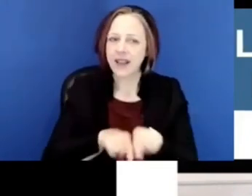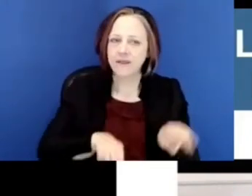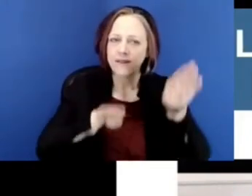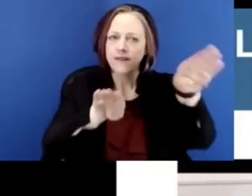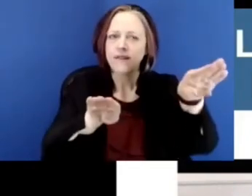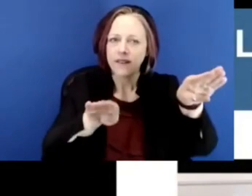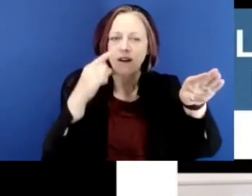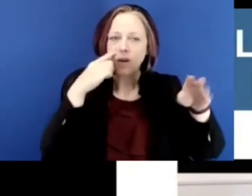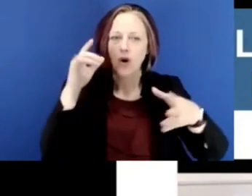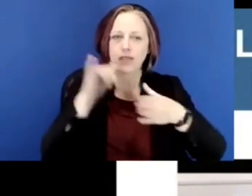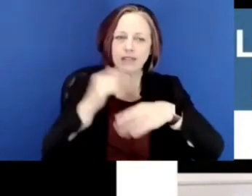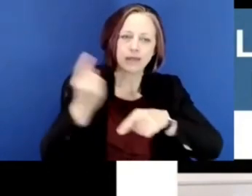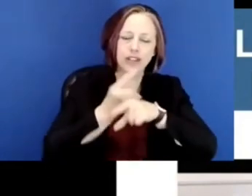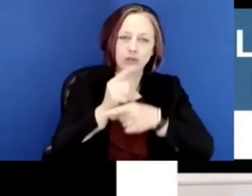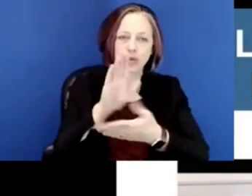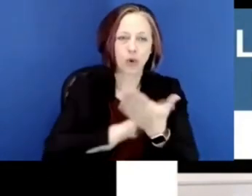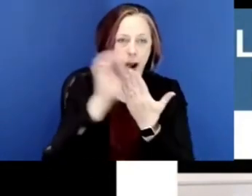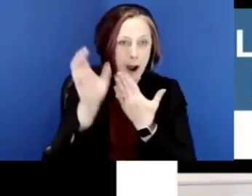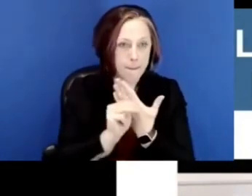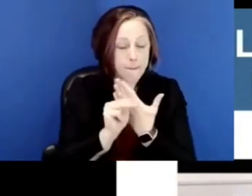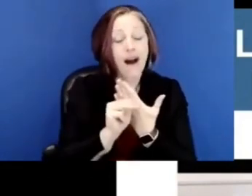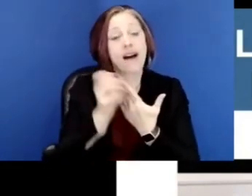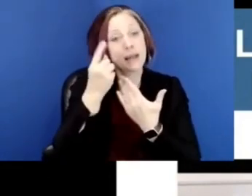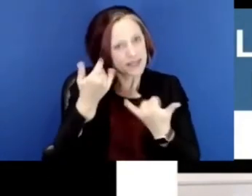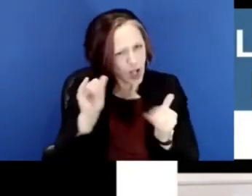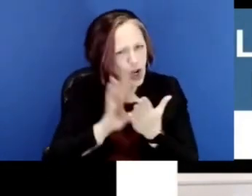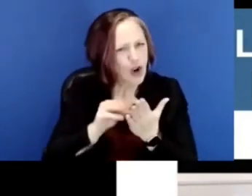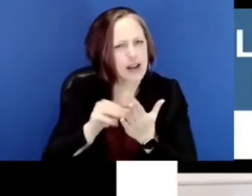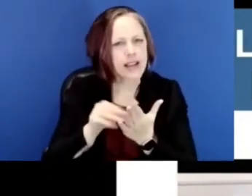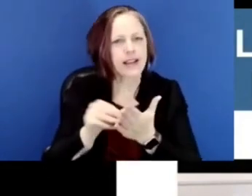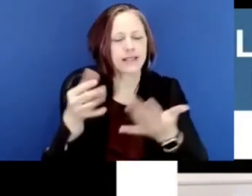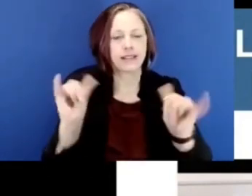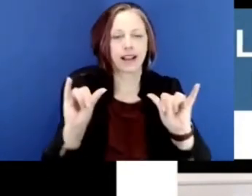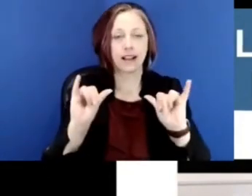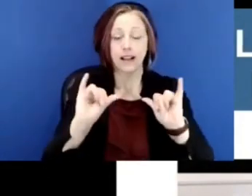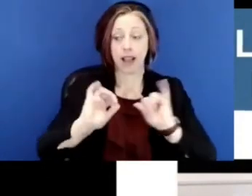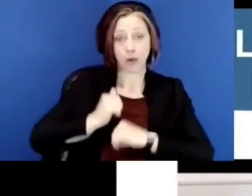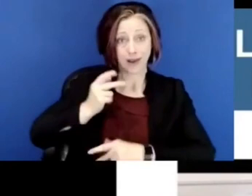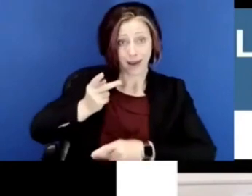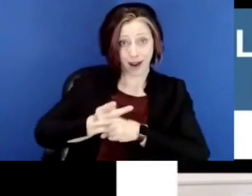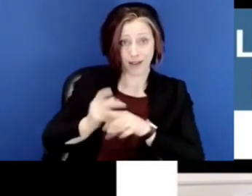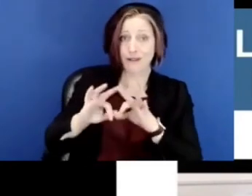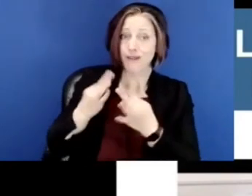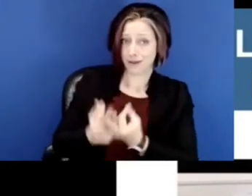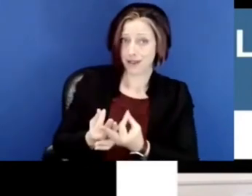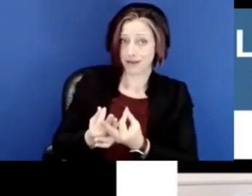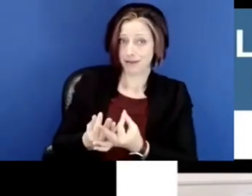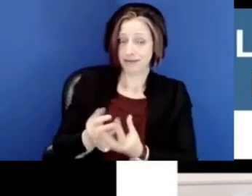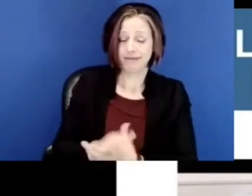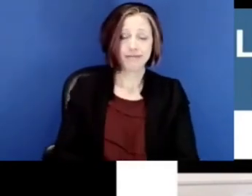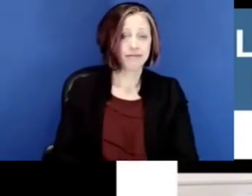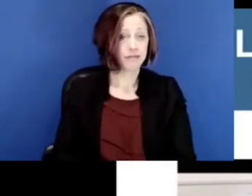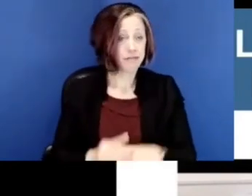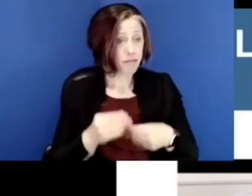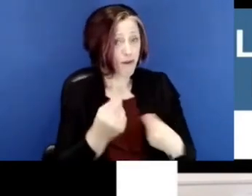always in the same rates on the traditional school curriculum. But meanwhile, they're learning things about how to take care of their families,